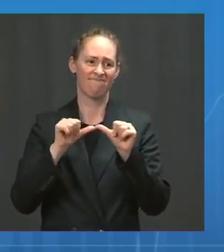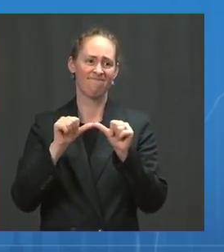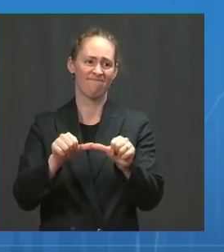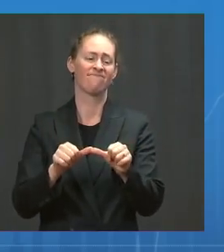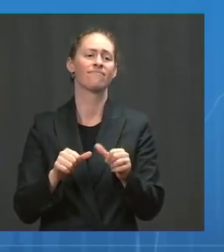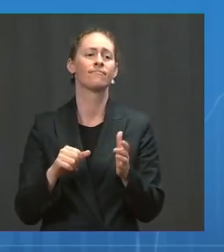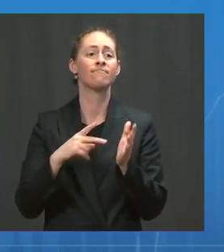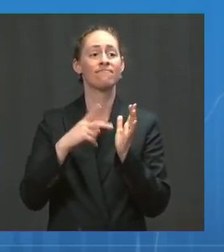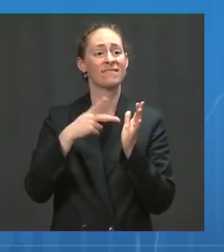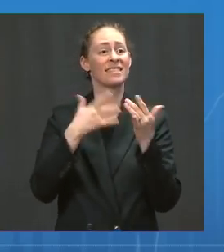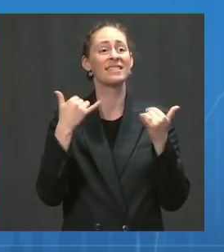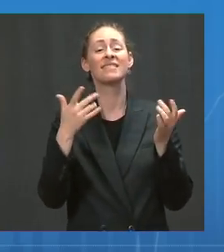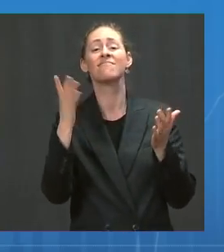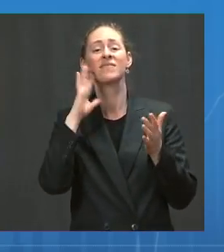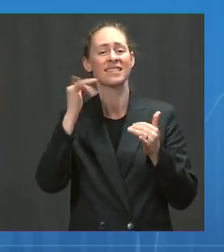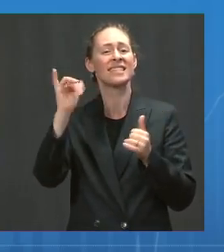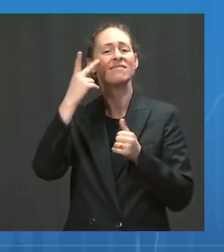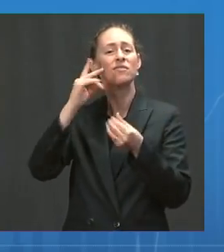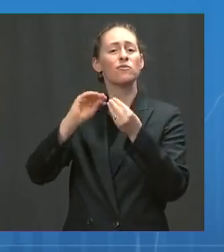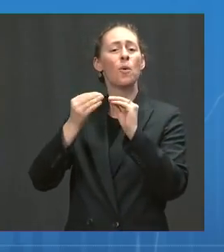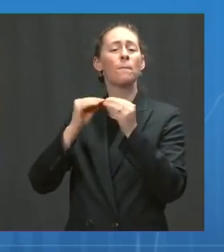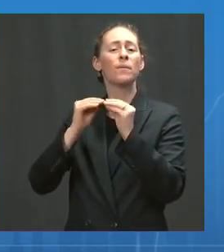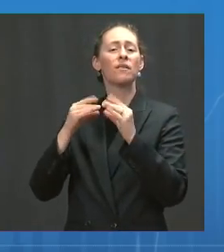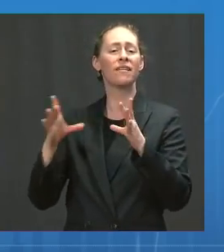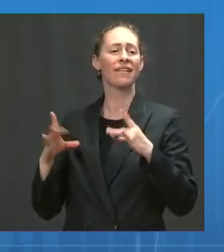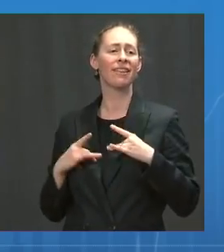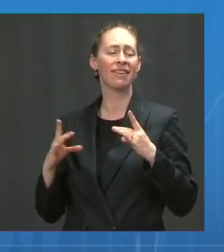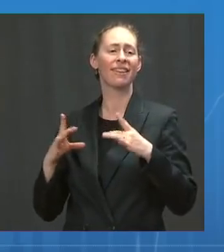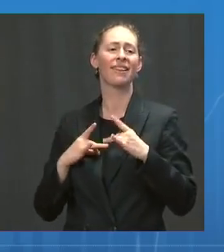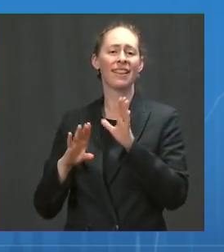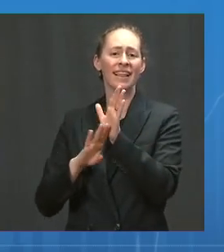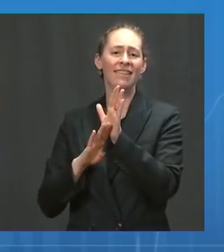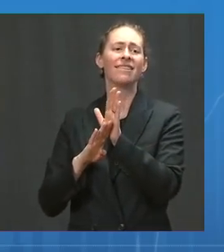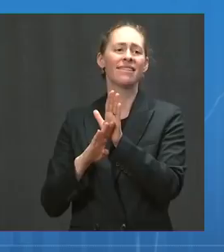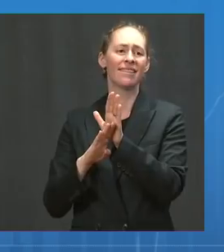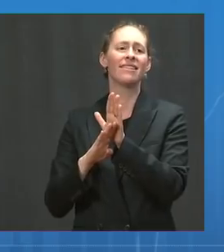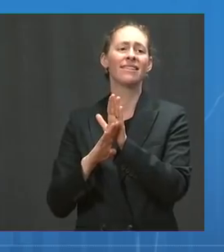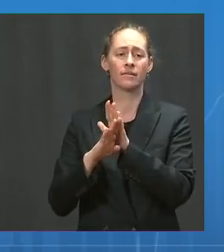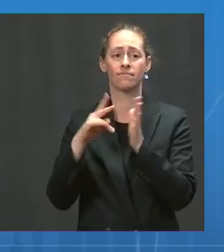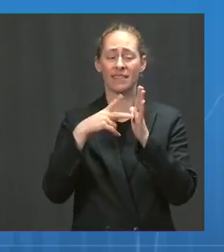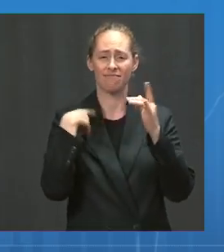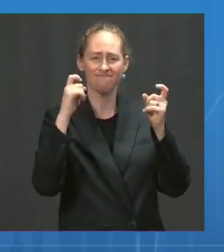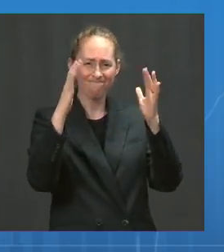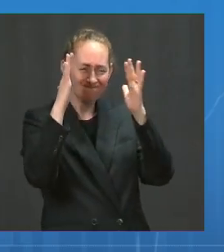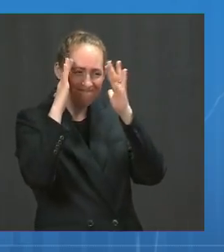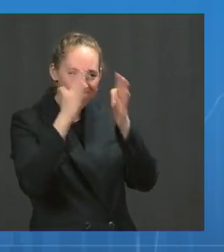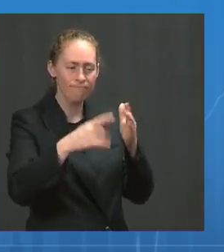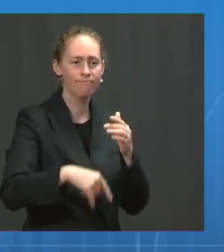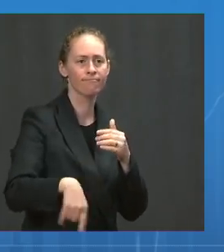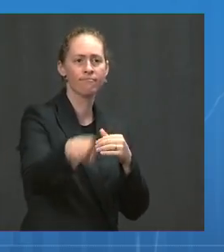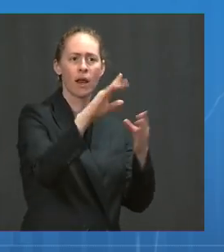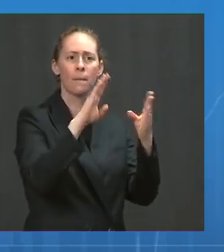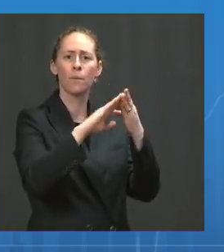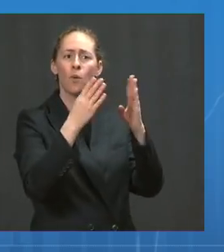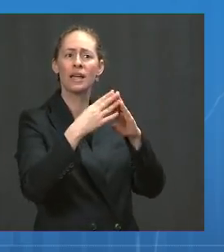weeks ahead, with these cases concentrated in communities with lower vaccination rates.